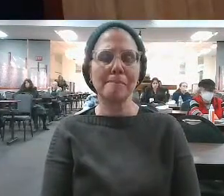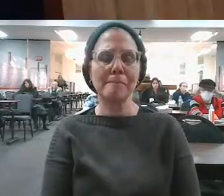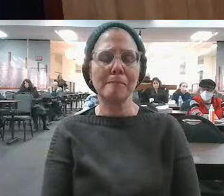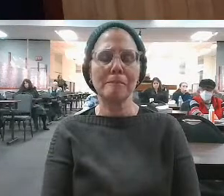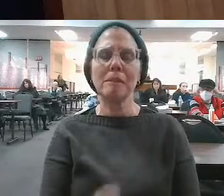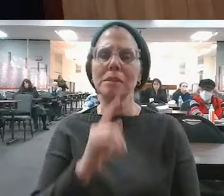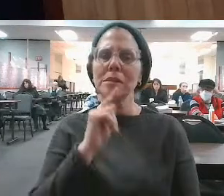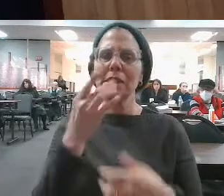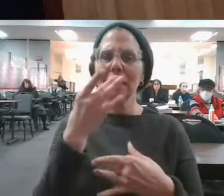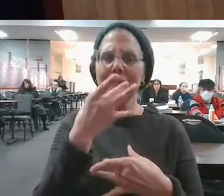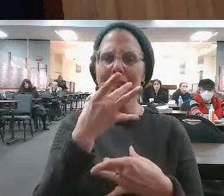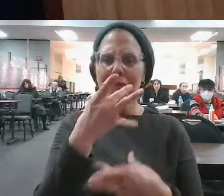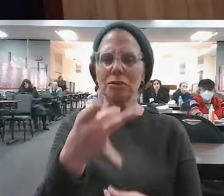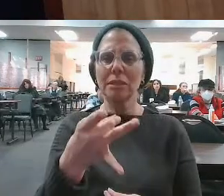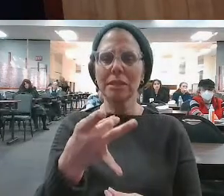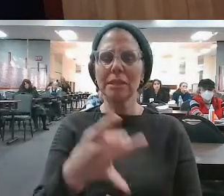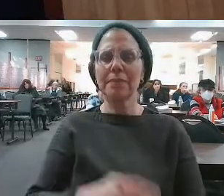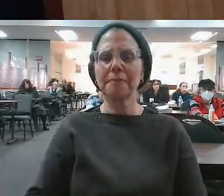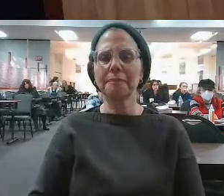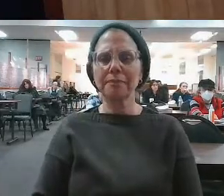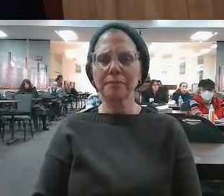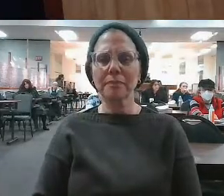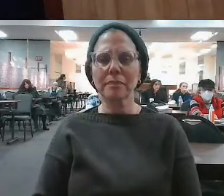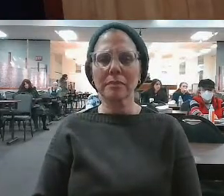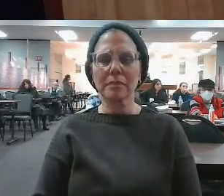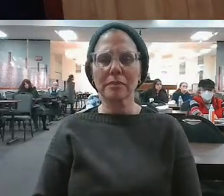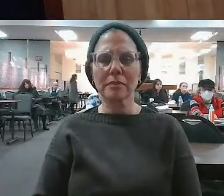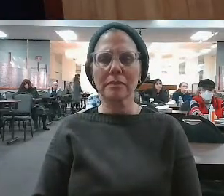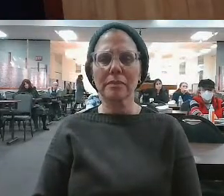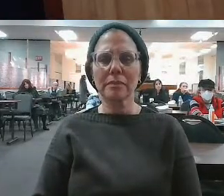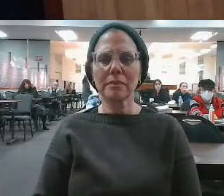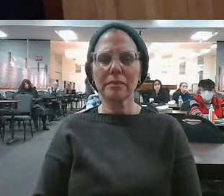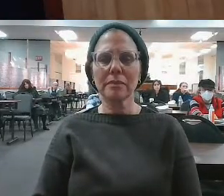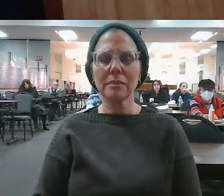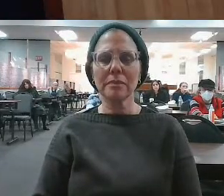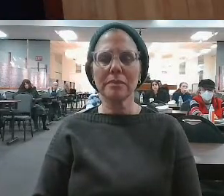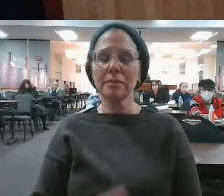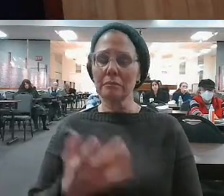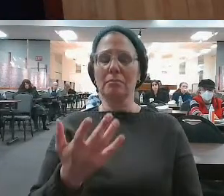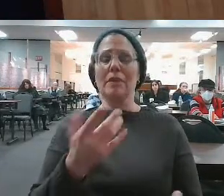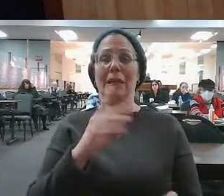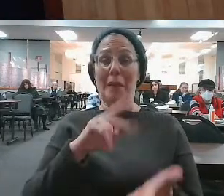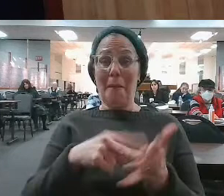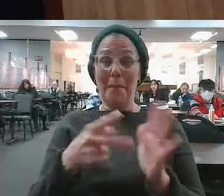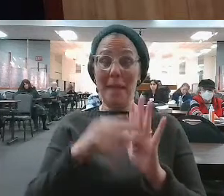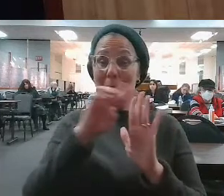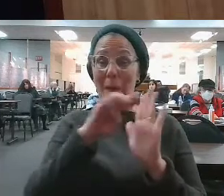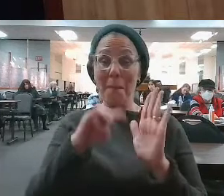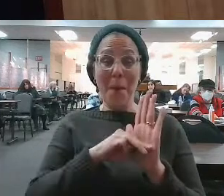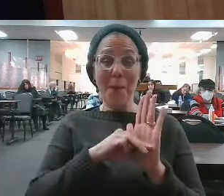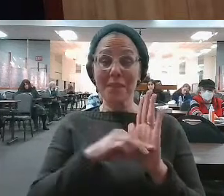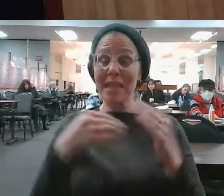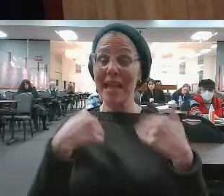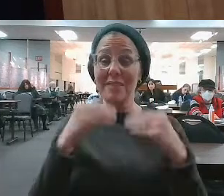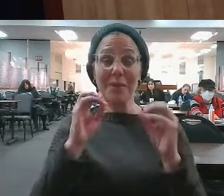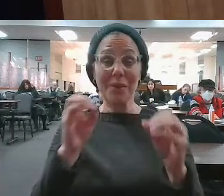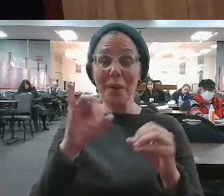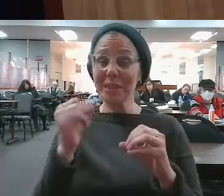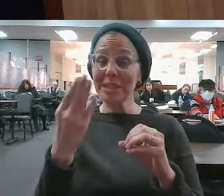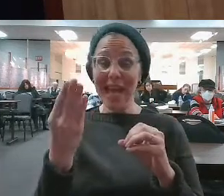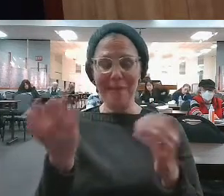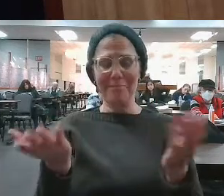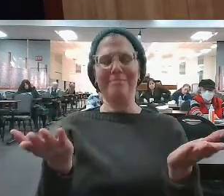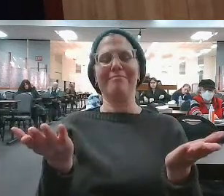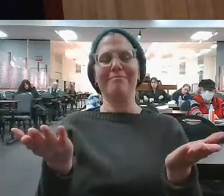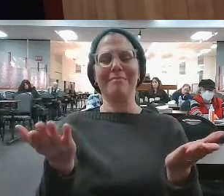it's interesting to note, by the way, that, is that true? Does Moshe Rabbeinu have nothing to do? What did Moshe Rabbeinu